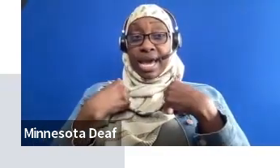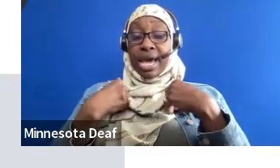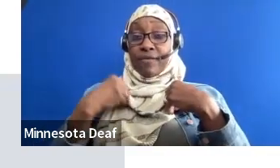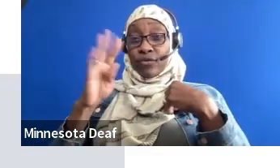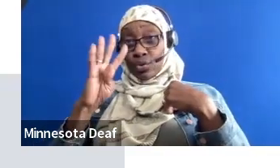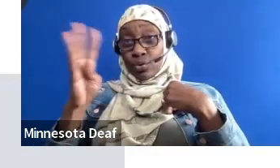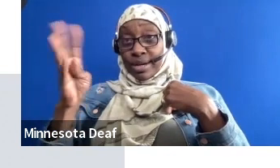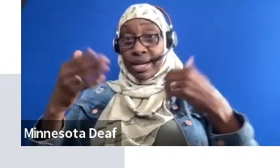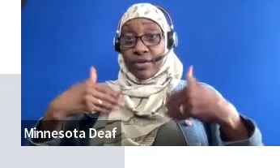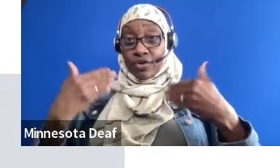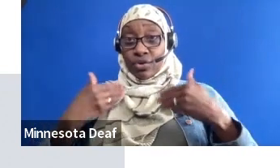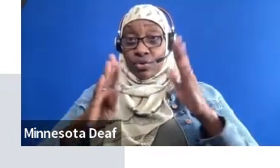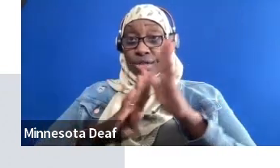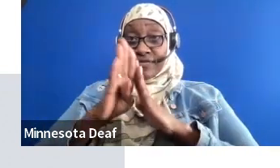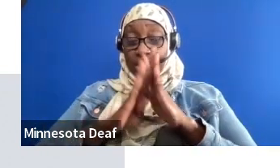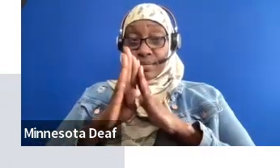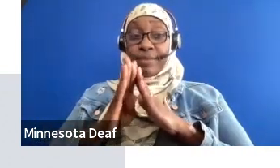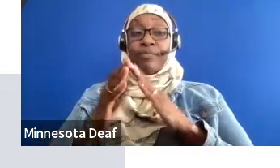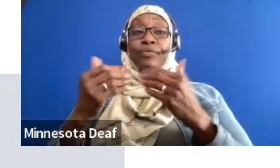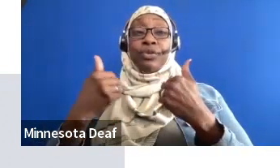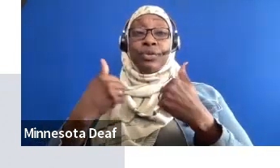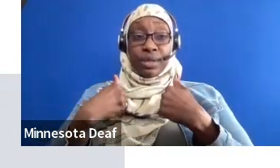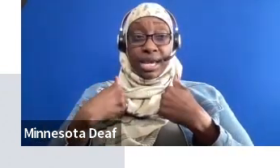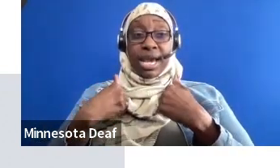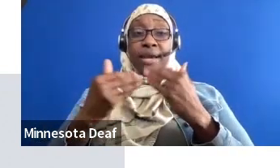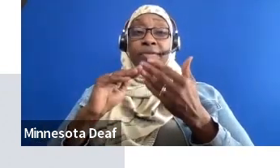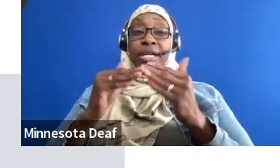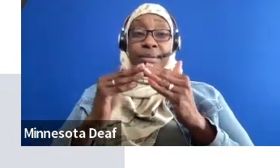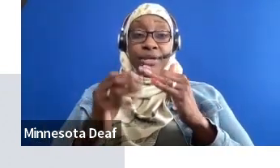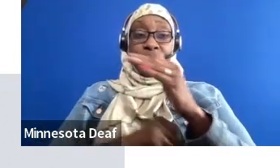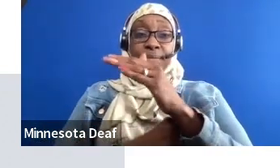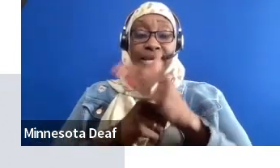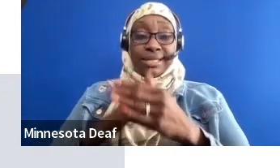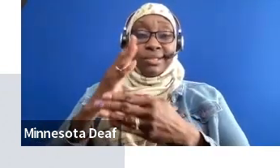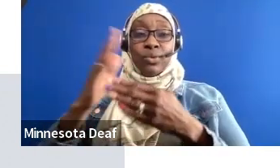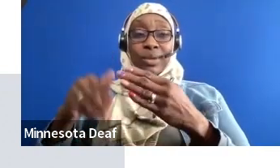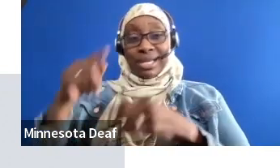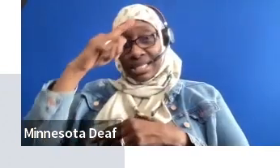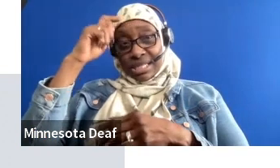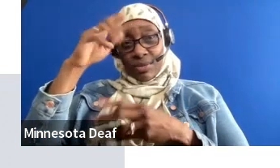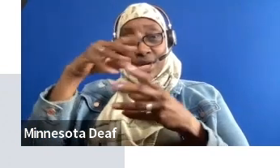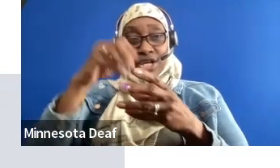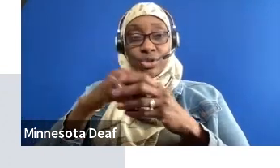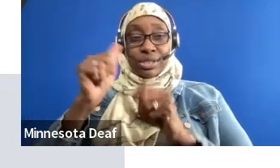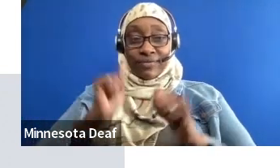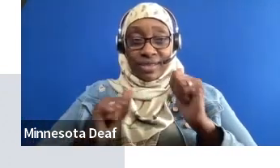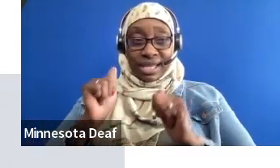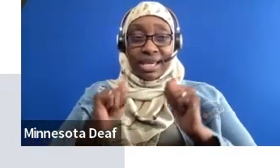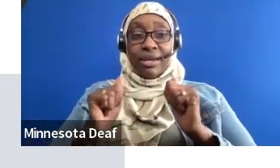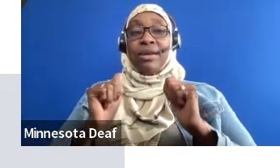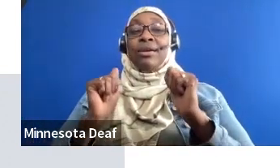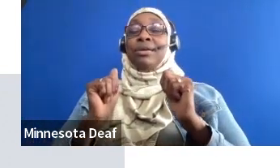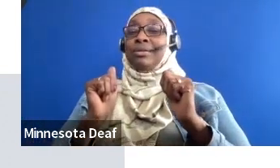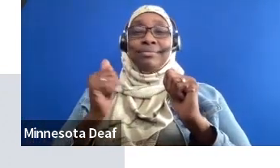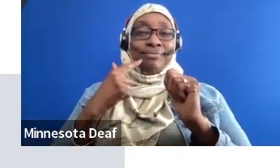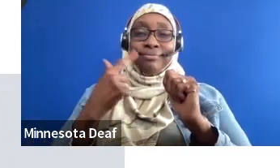community-based, weekend- and summer-inclusive theater arts program focused on performing arts and exploration. We cover everything from